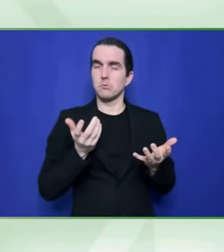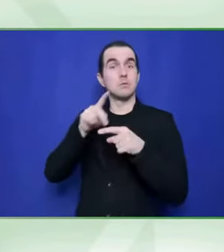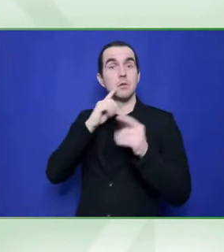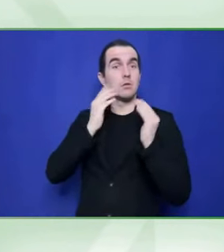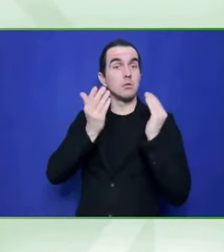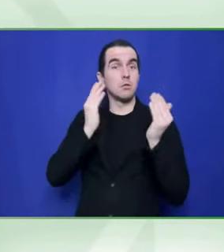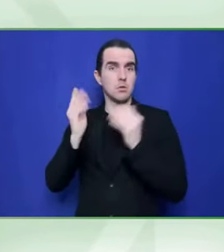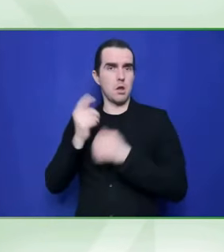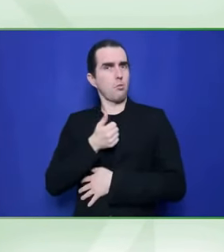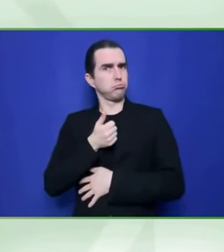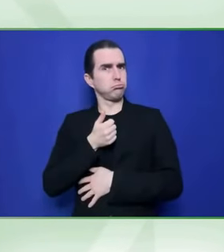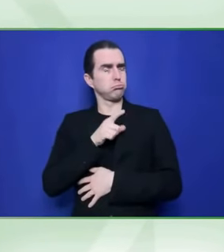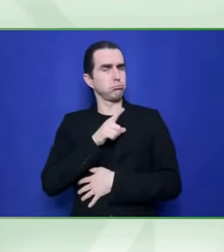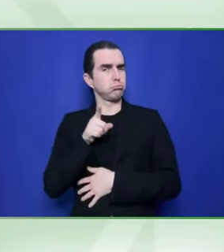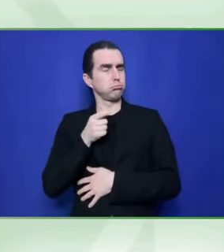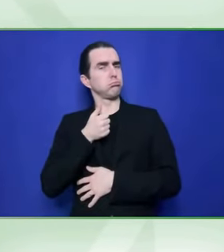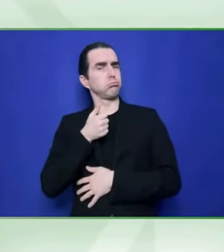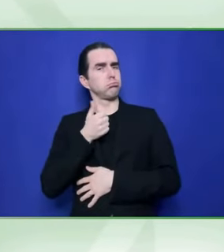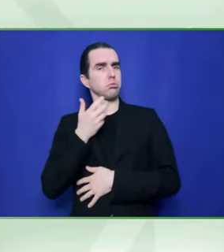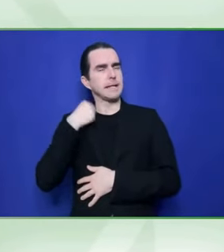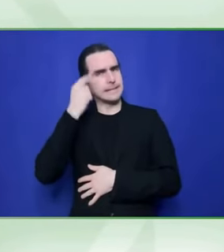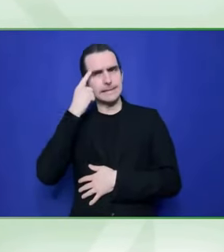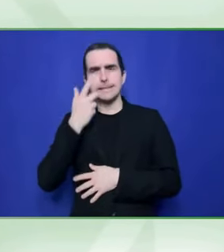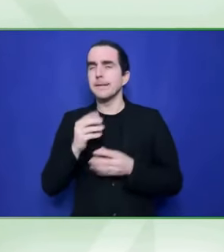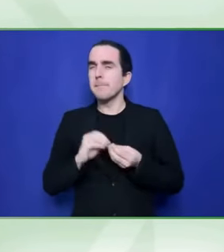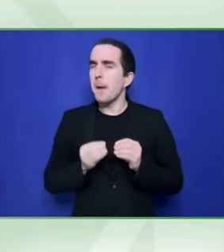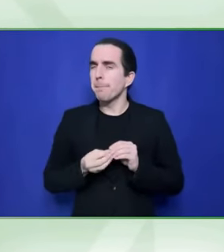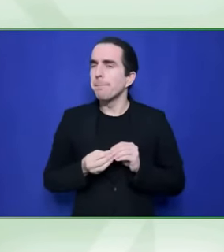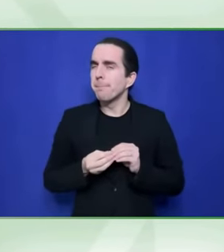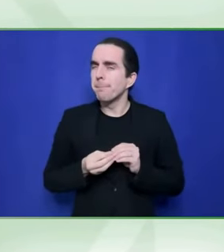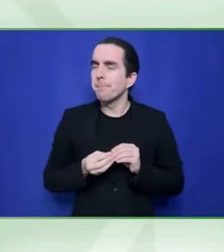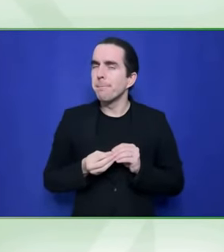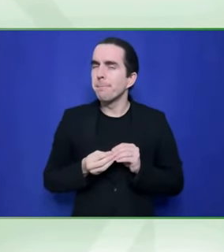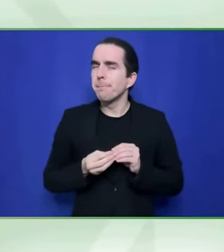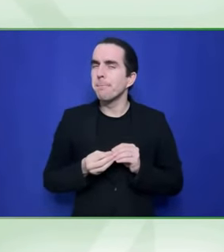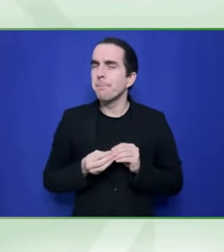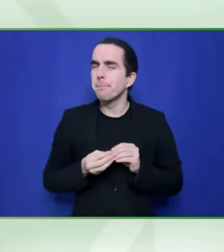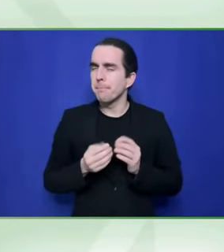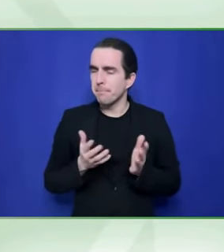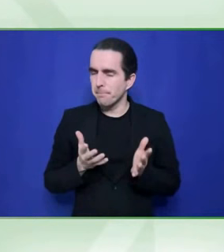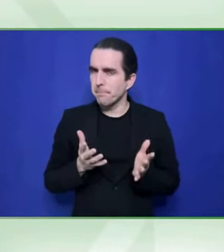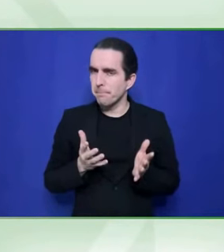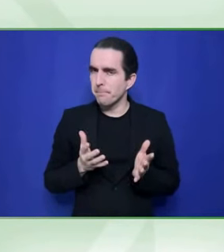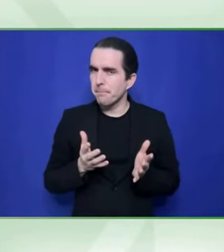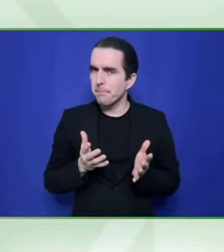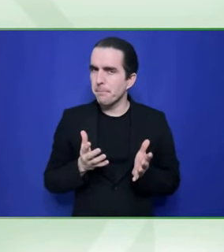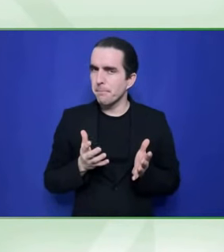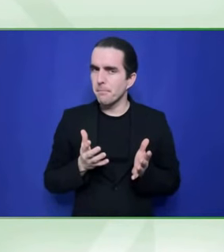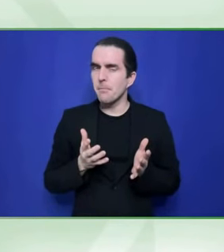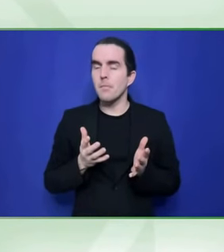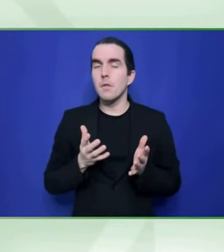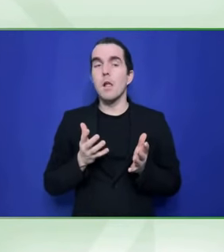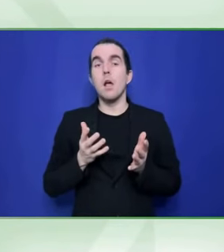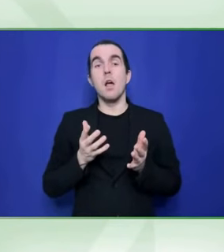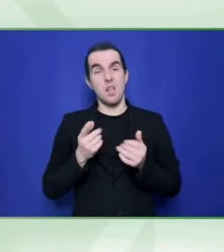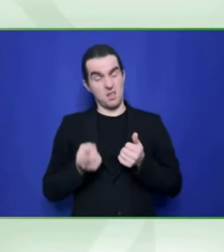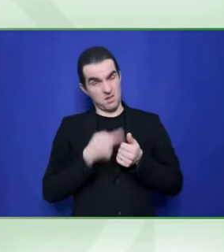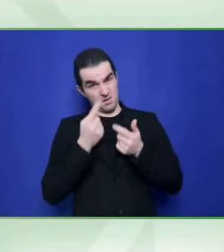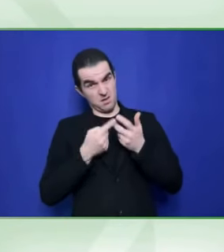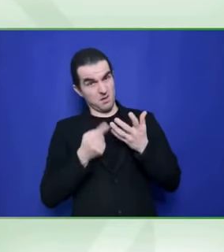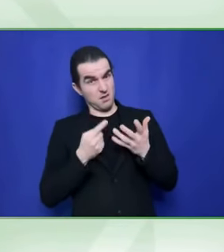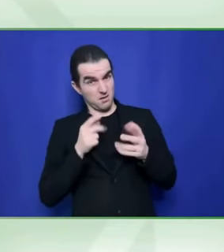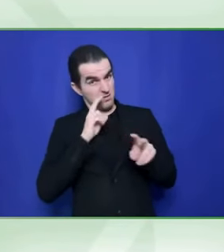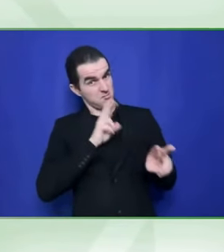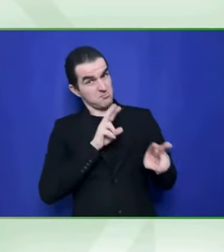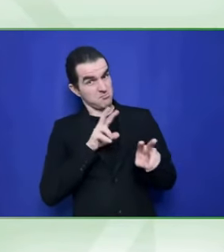about what we're going to do to make sure we do implement the sustainable development goals. And I mean, one of the things that I